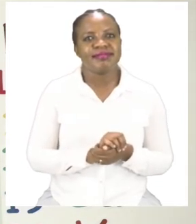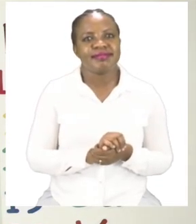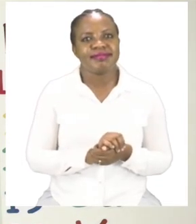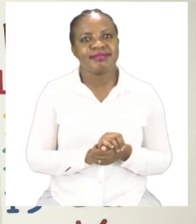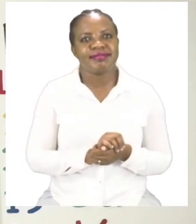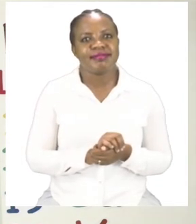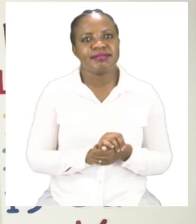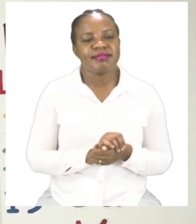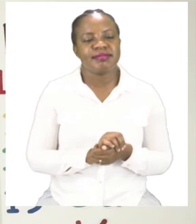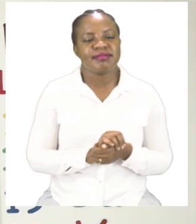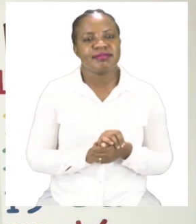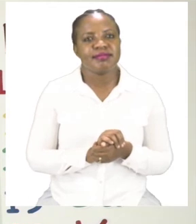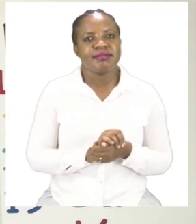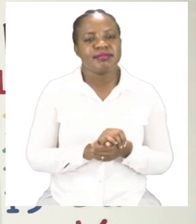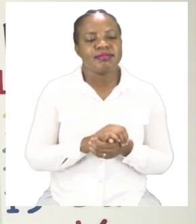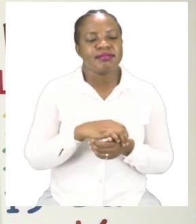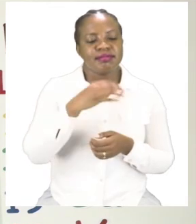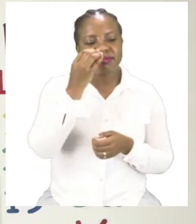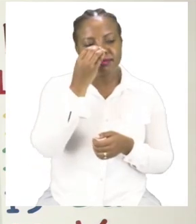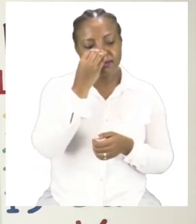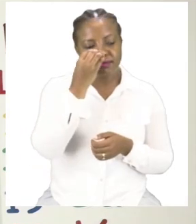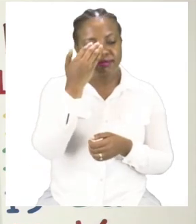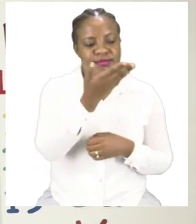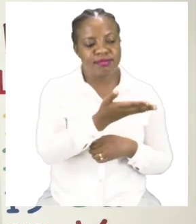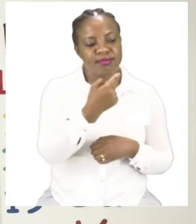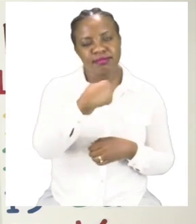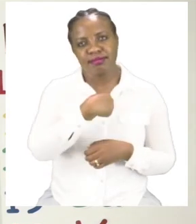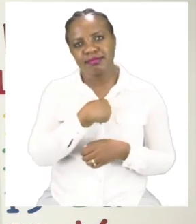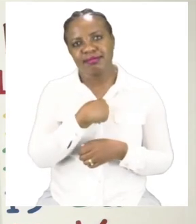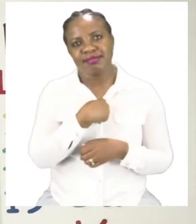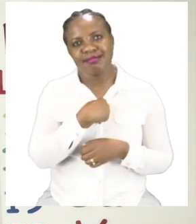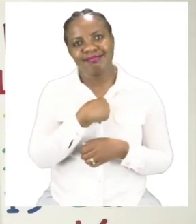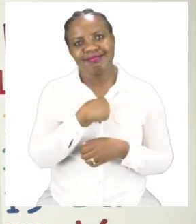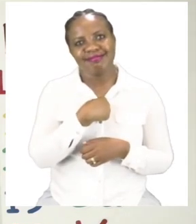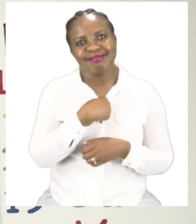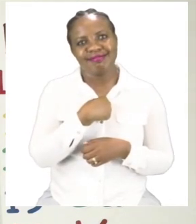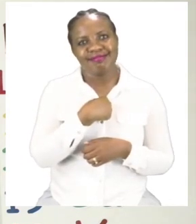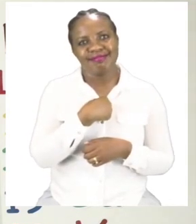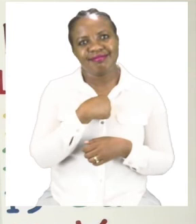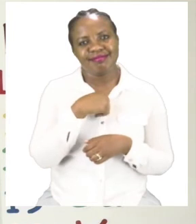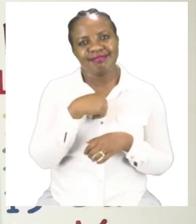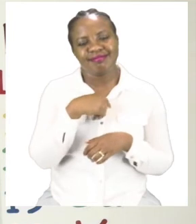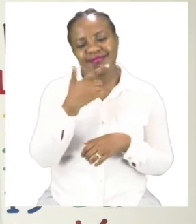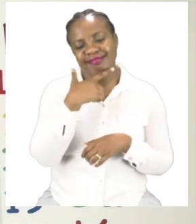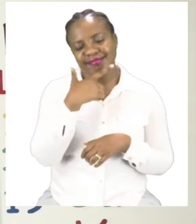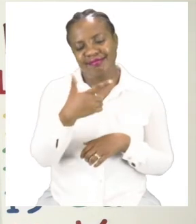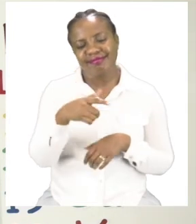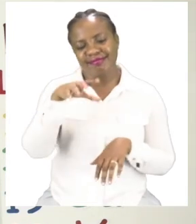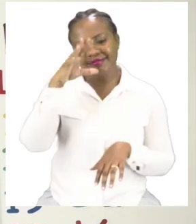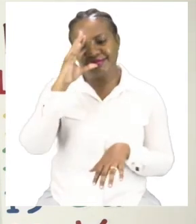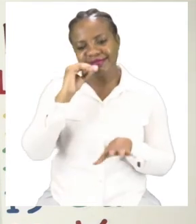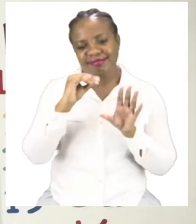Okay, so from Sashi and I, we would like to say thank you for joining us